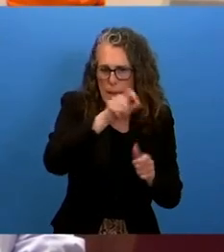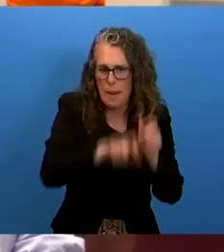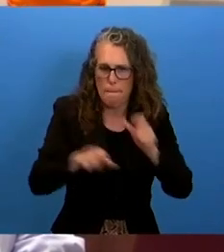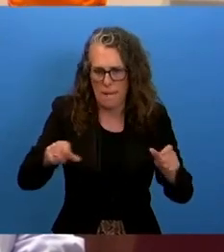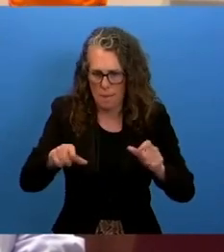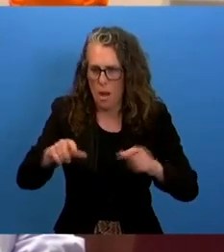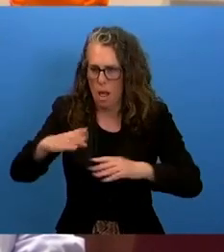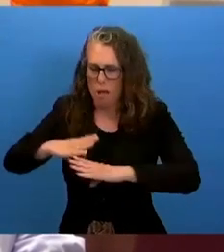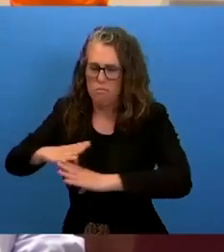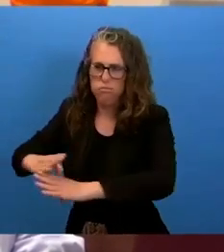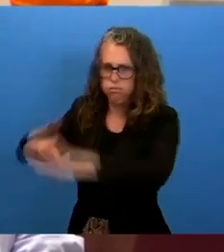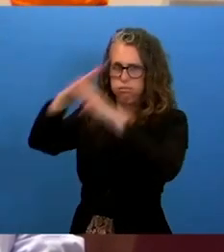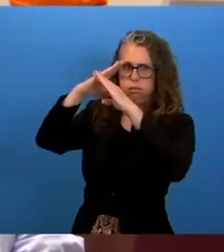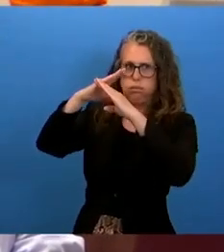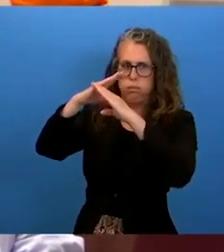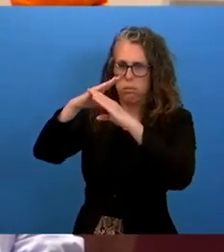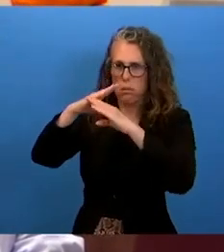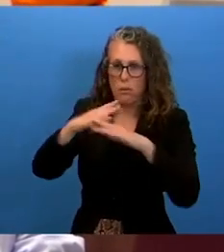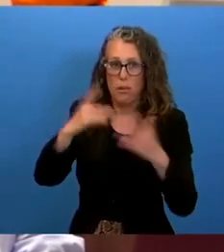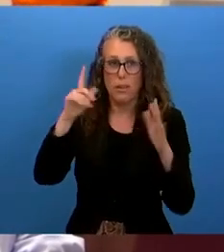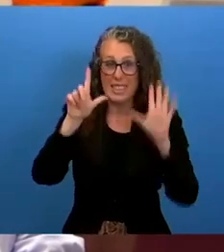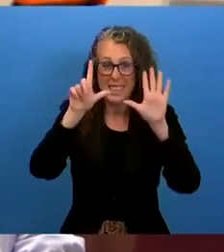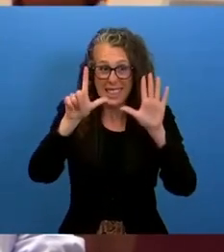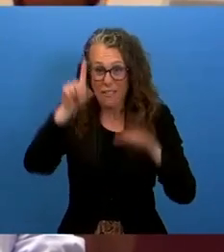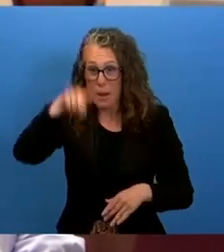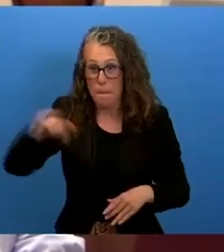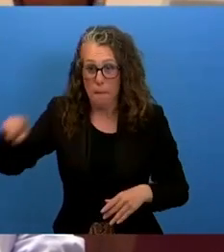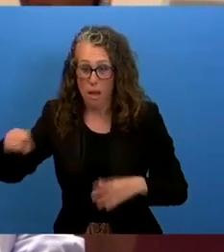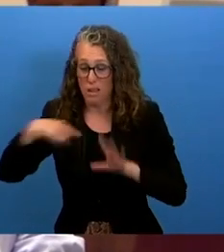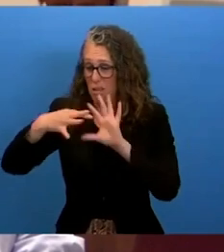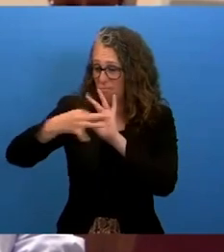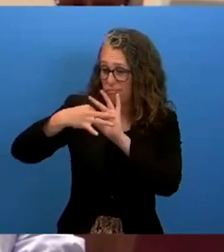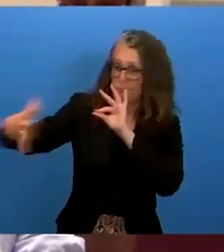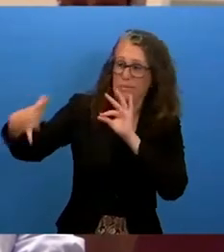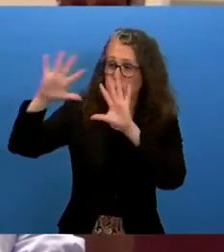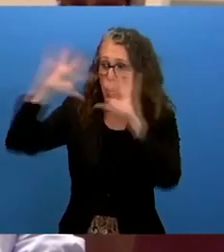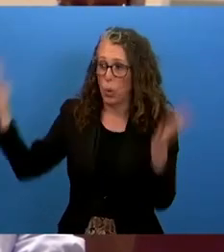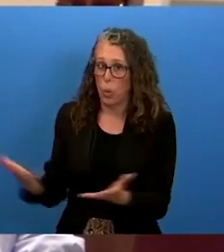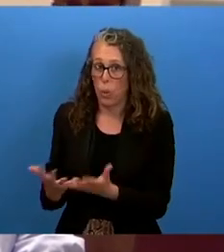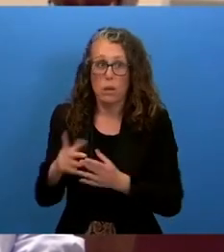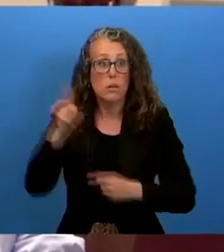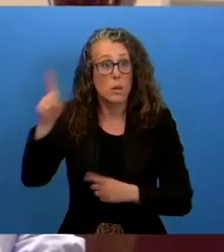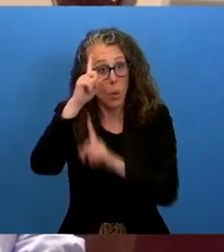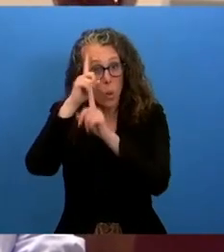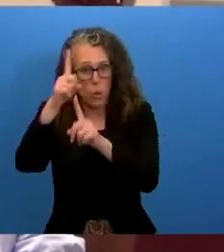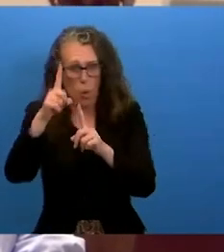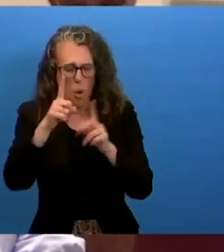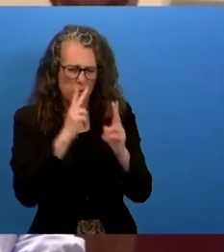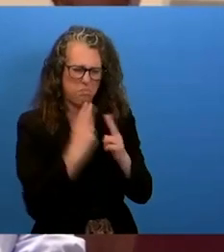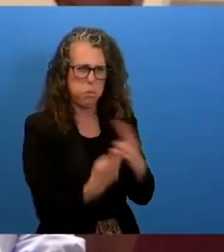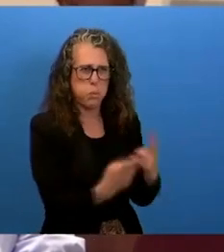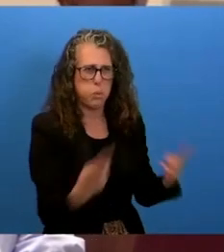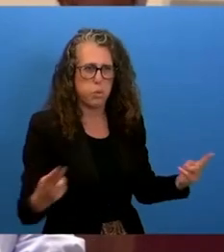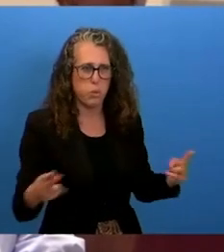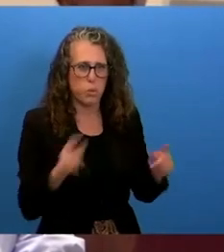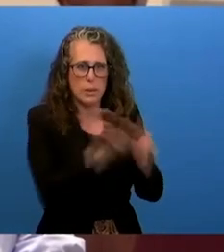We were cut off from the wild for seven months. This was ethnic cleansing on the 29th of September 2023 by the